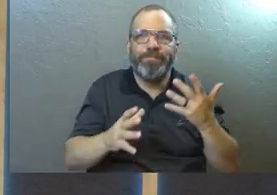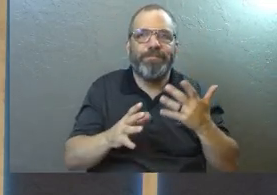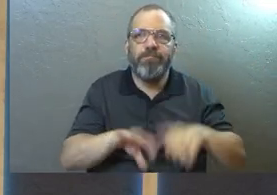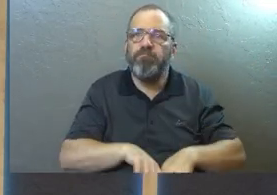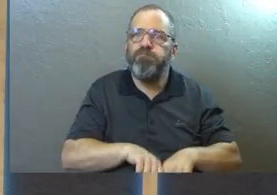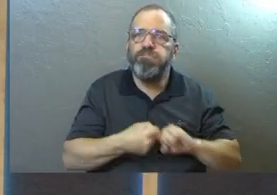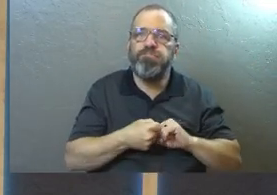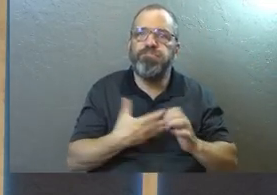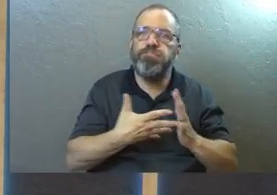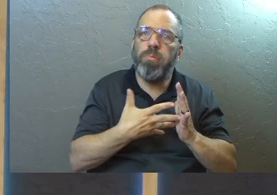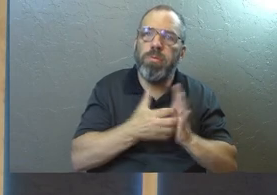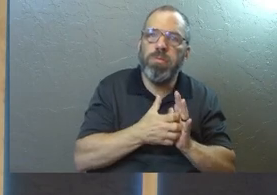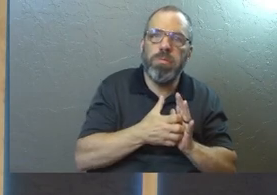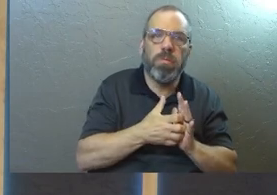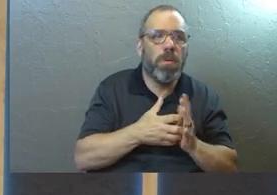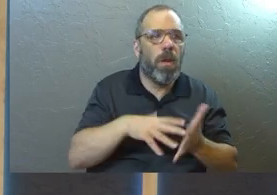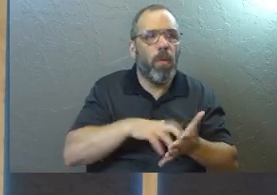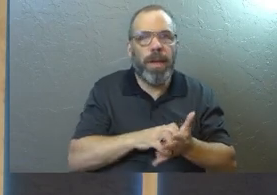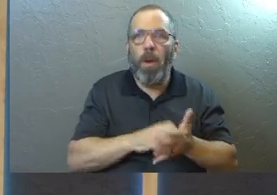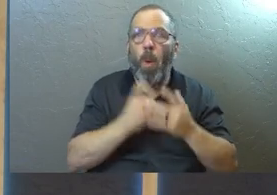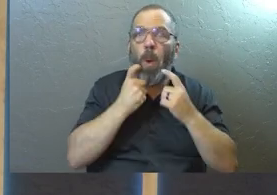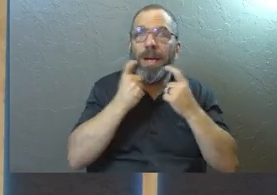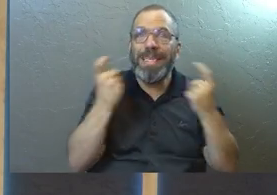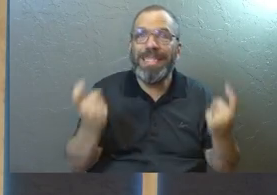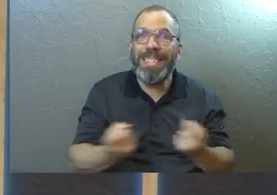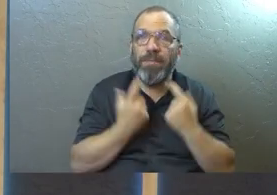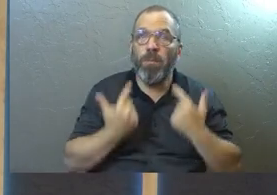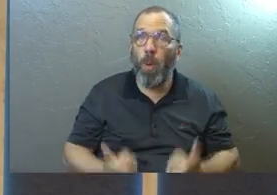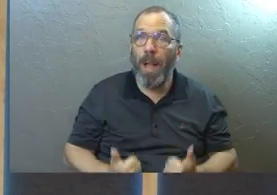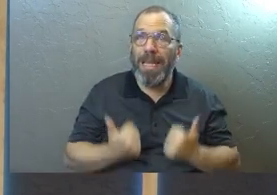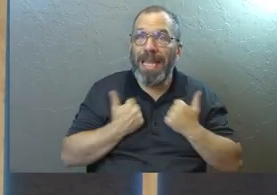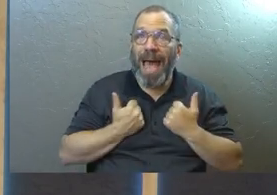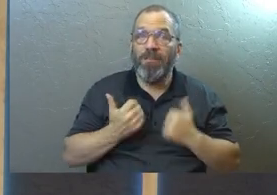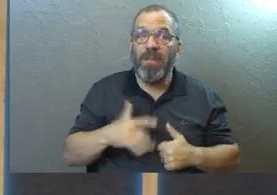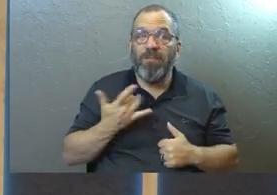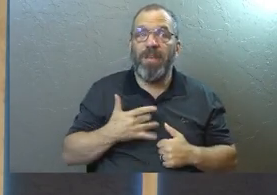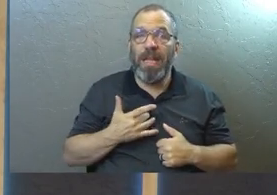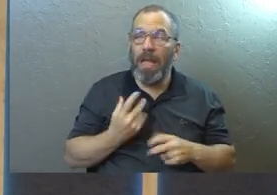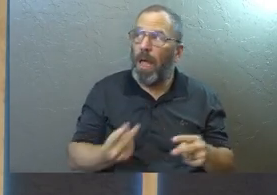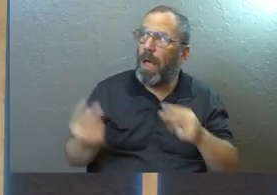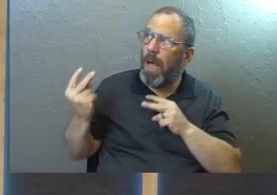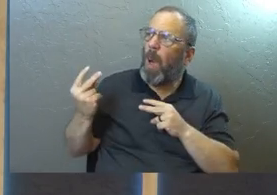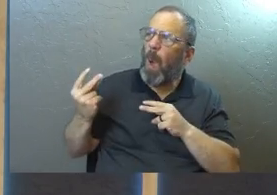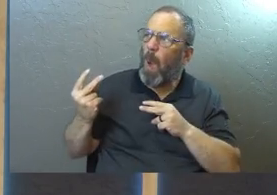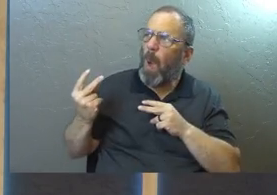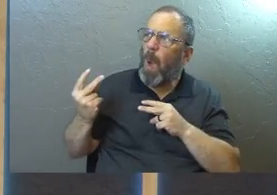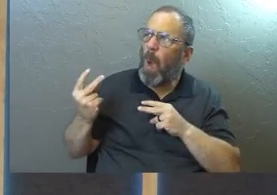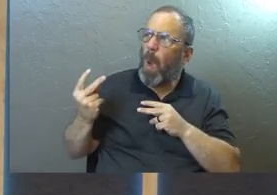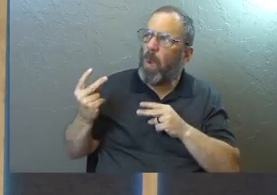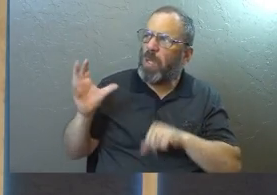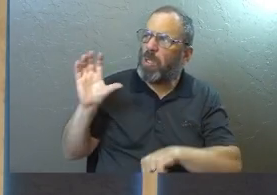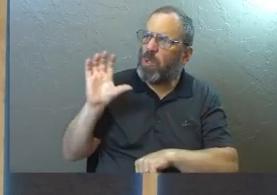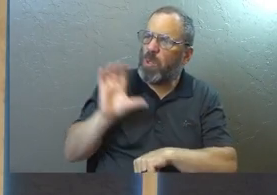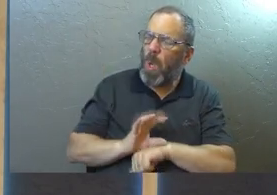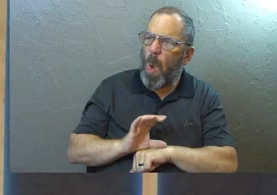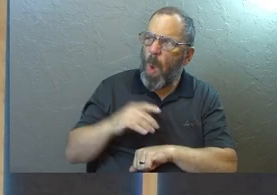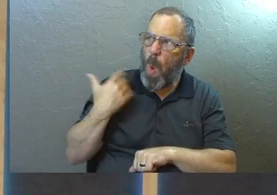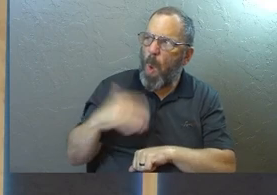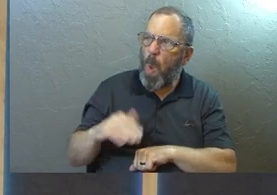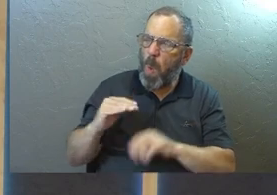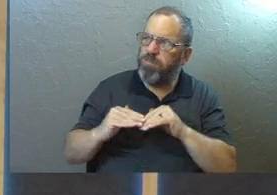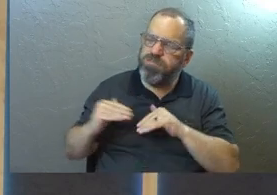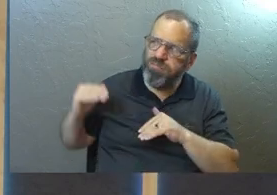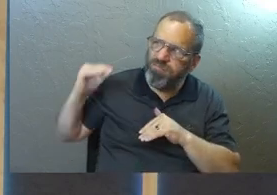brokenness or weakness or even a sinful lifestyle. And you feel like you look back and you're like, the church overreacted to me.